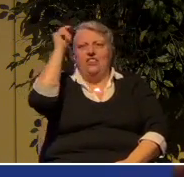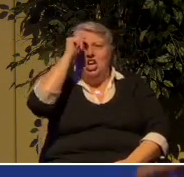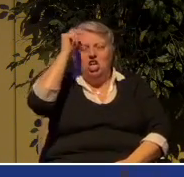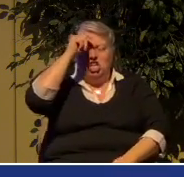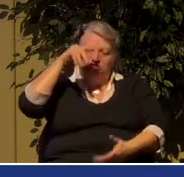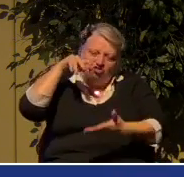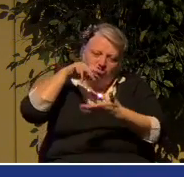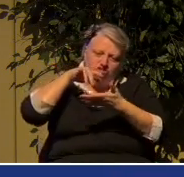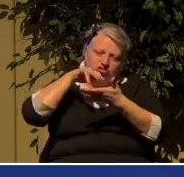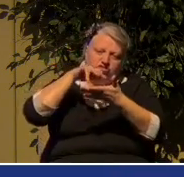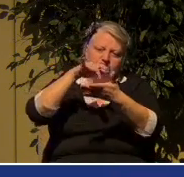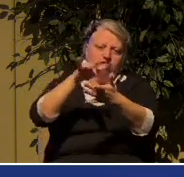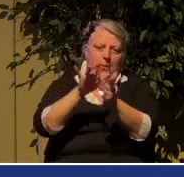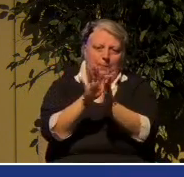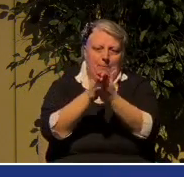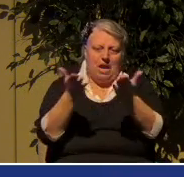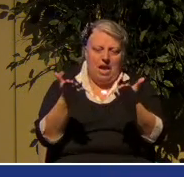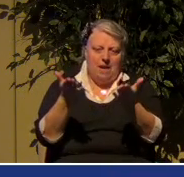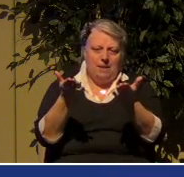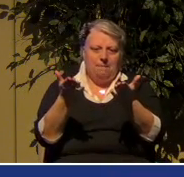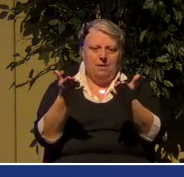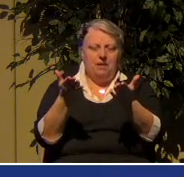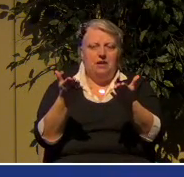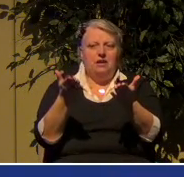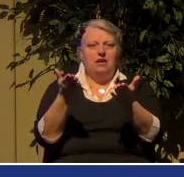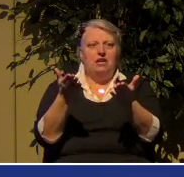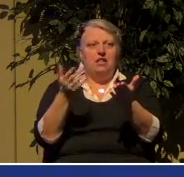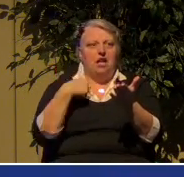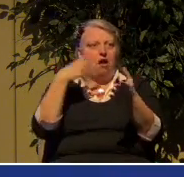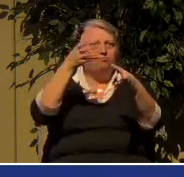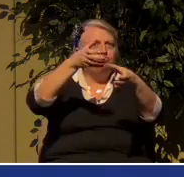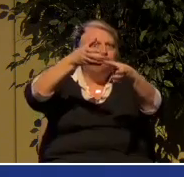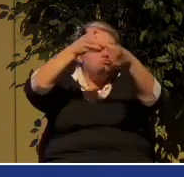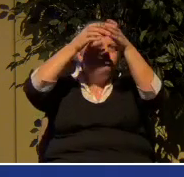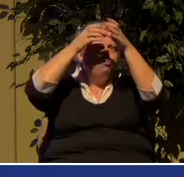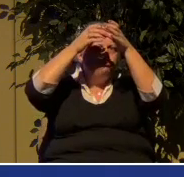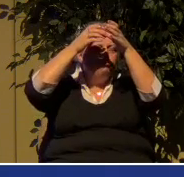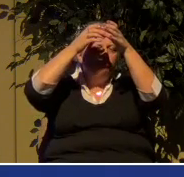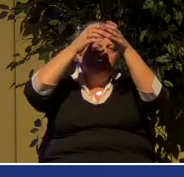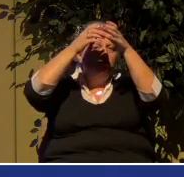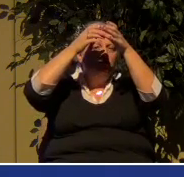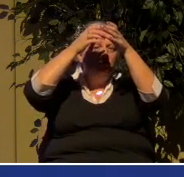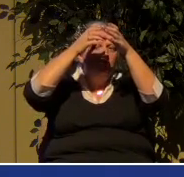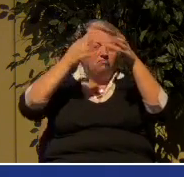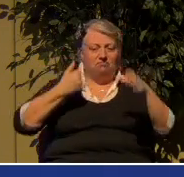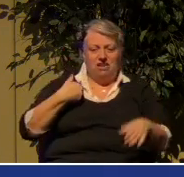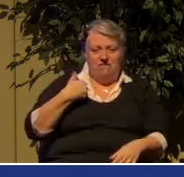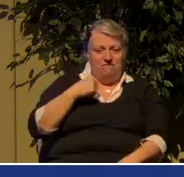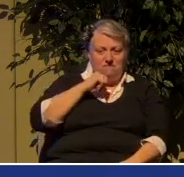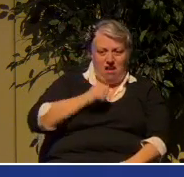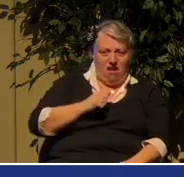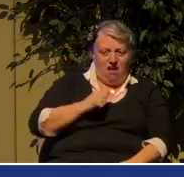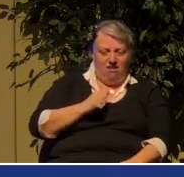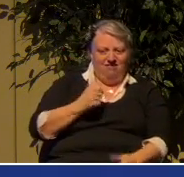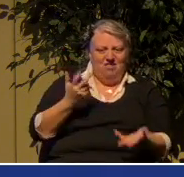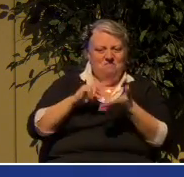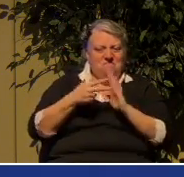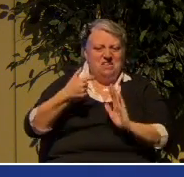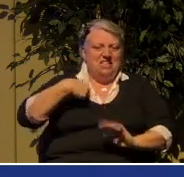profoundly learned, I can never find out what the Bible really means.